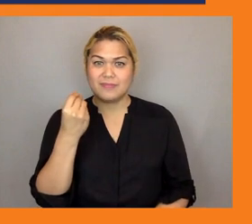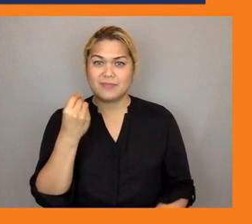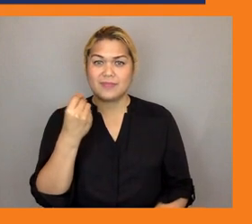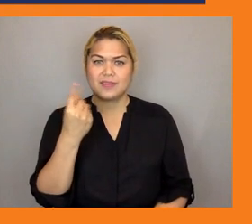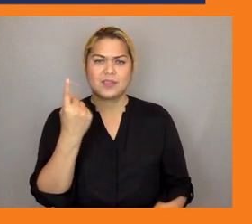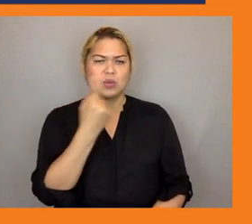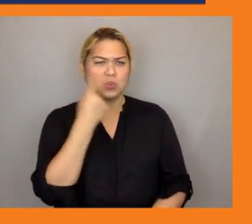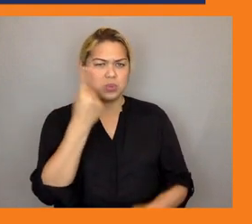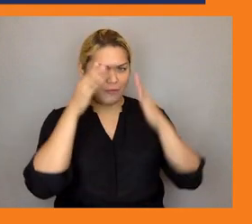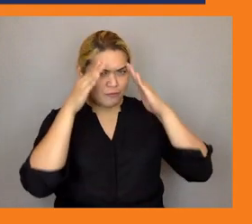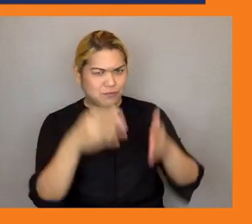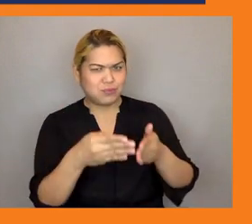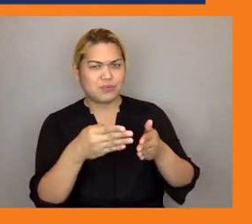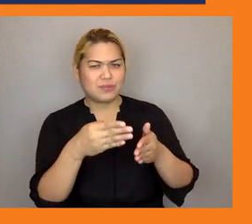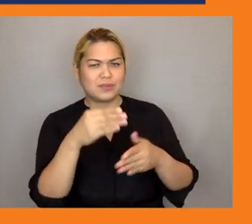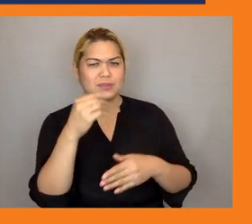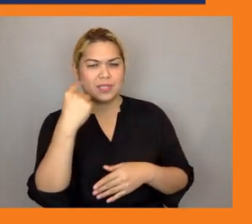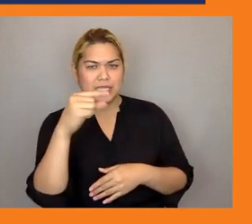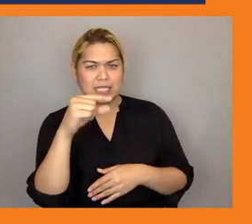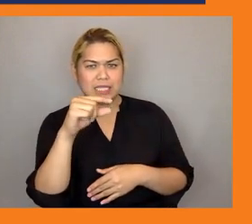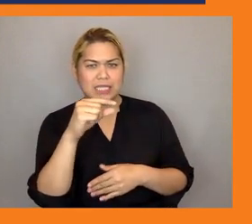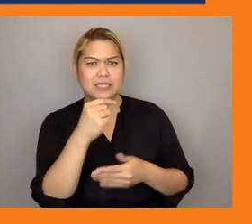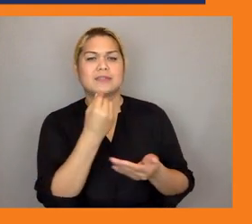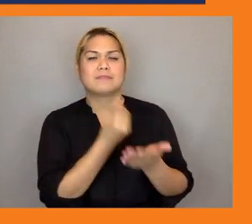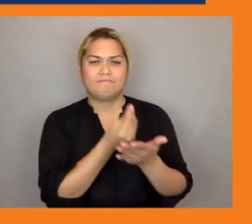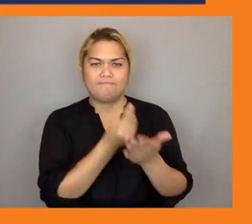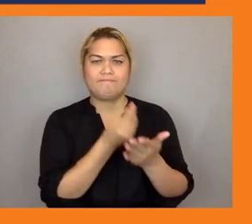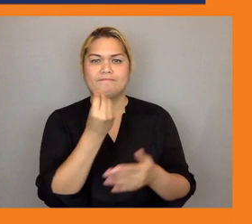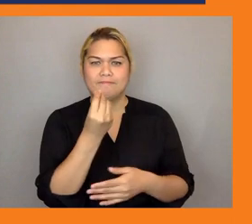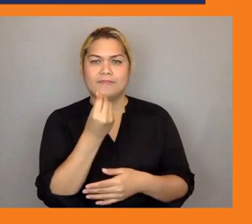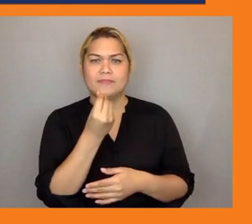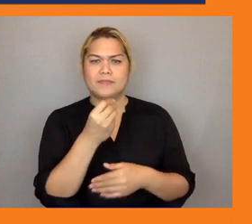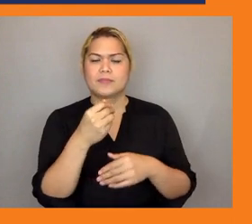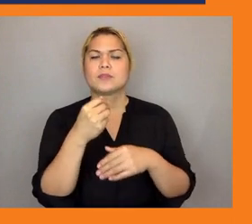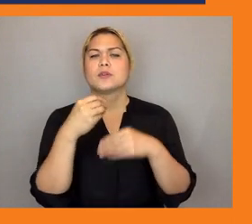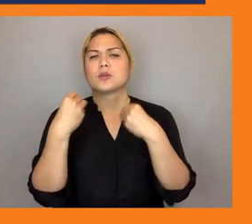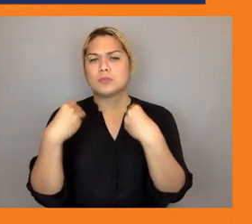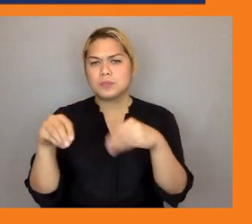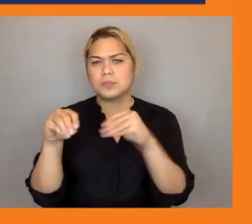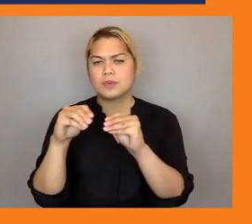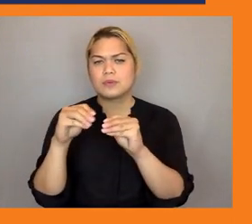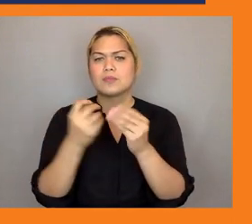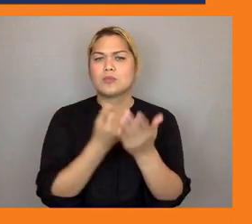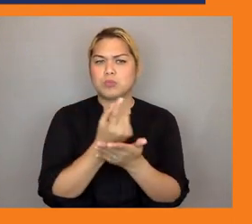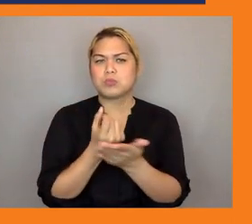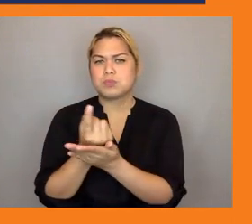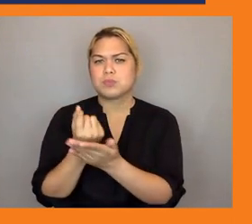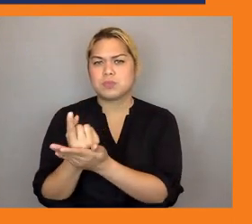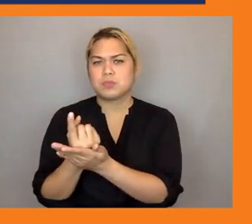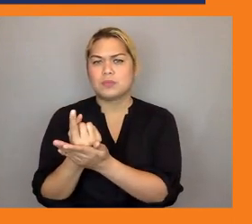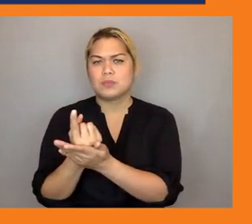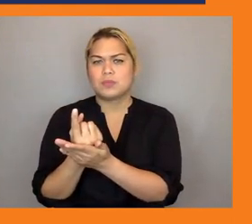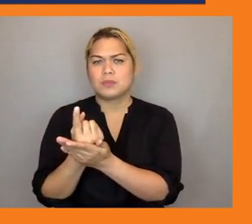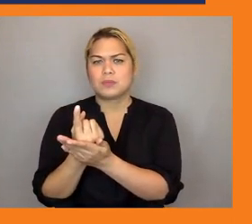economic and labor market opportunities for youth in the rural economy as such so i think it needs to be key for for